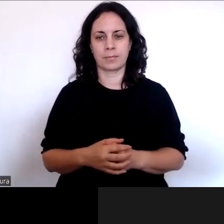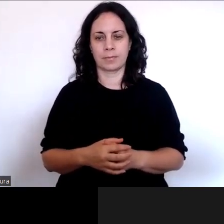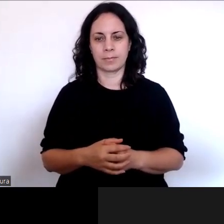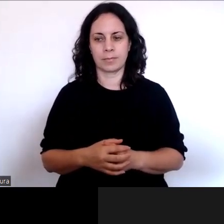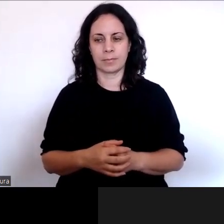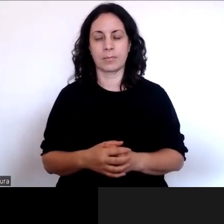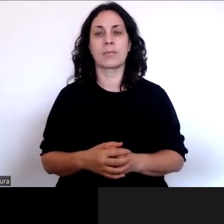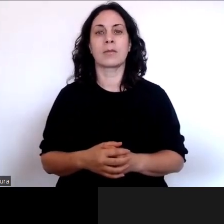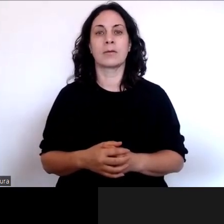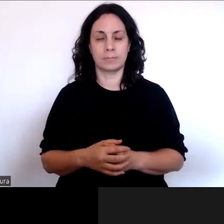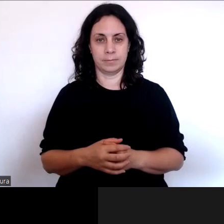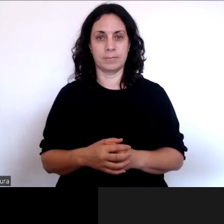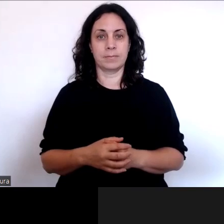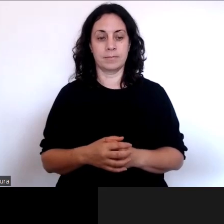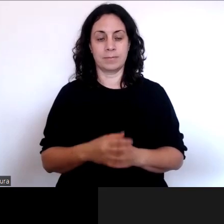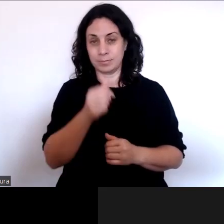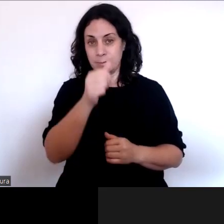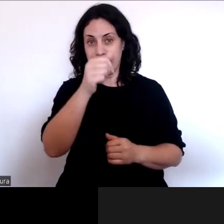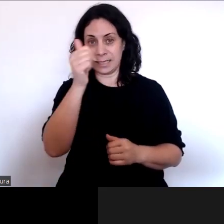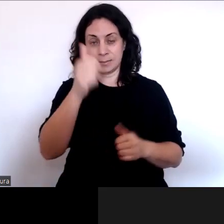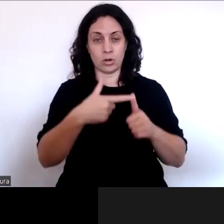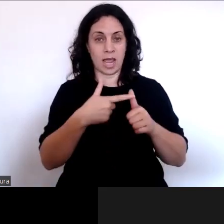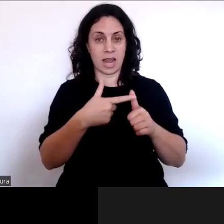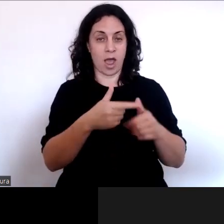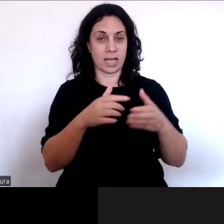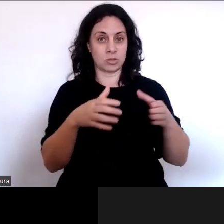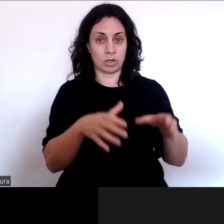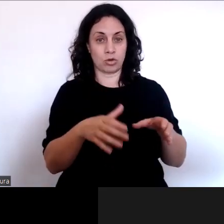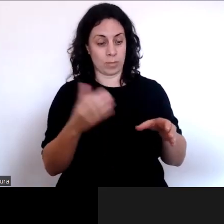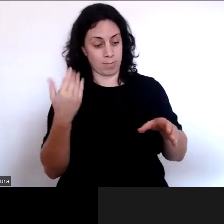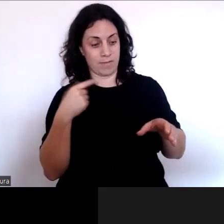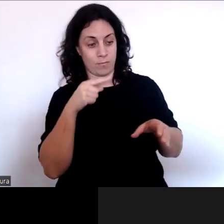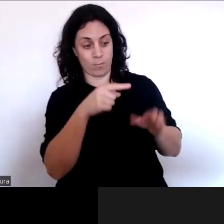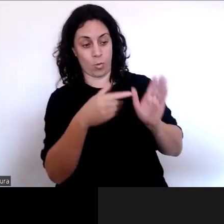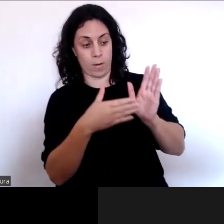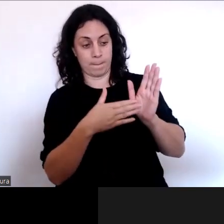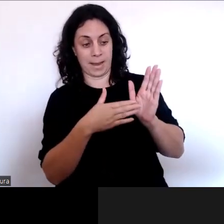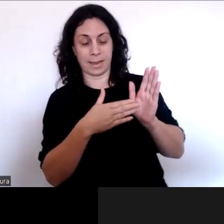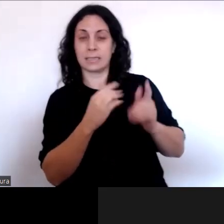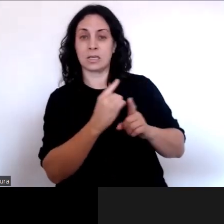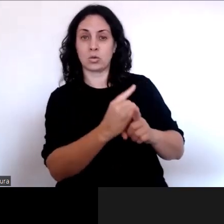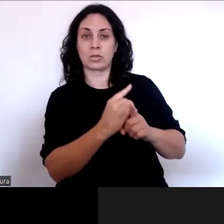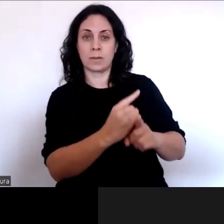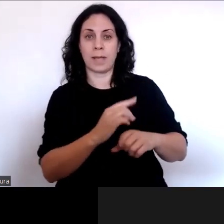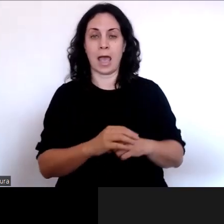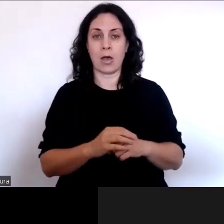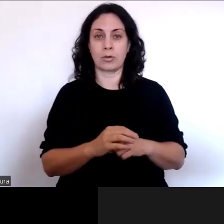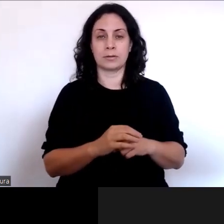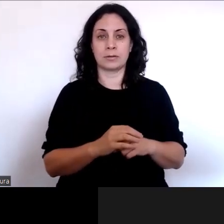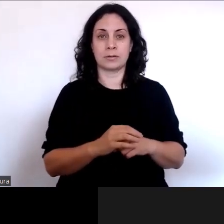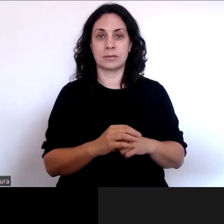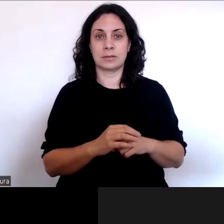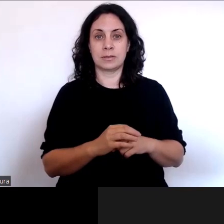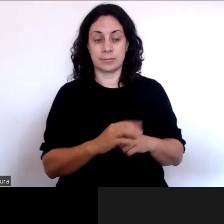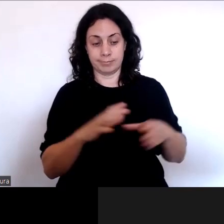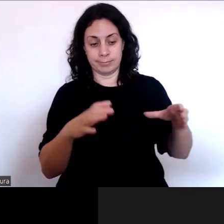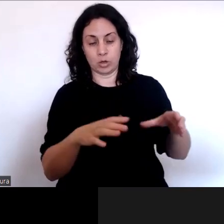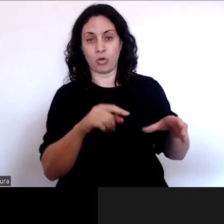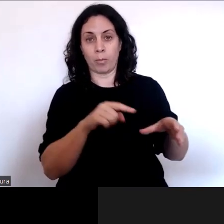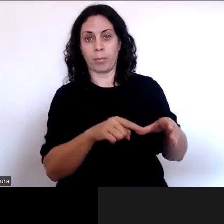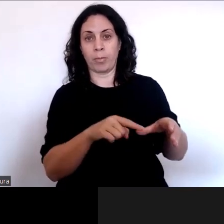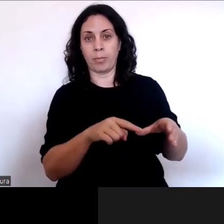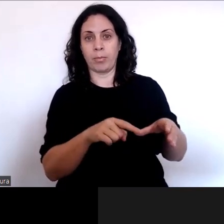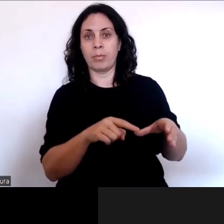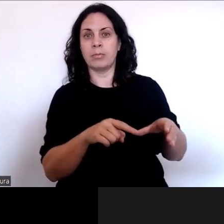advisory groups that Megan mentioned earlier has several doctors on